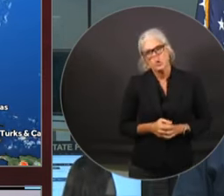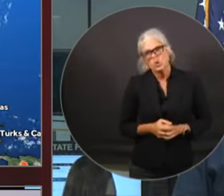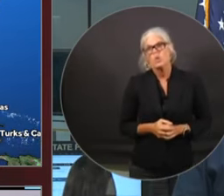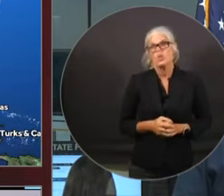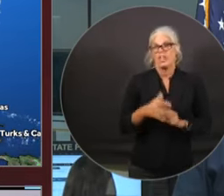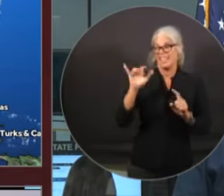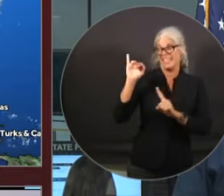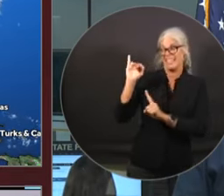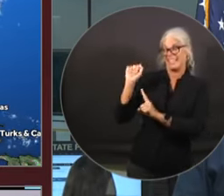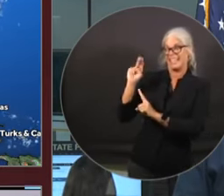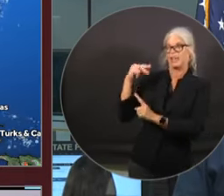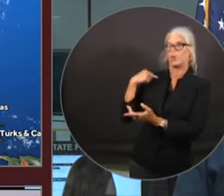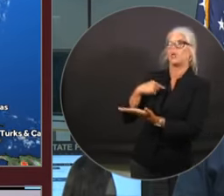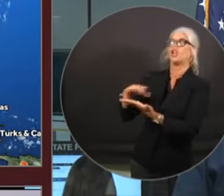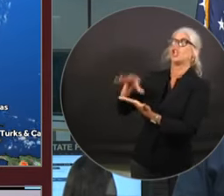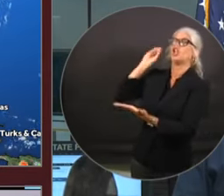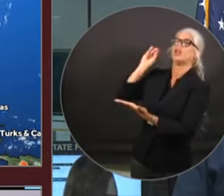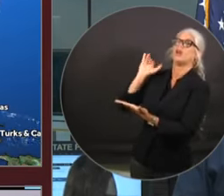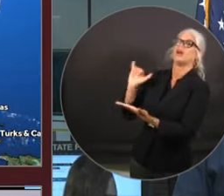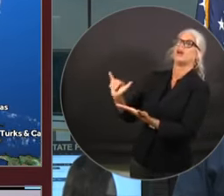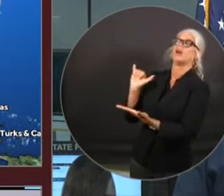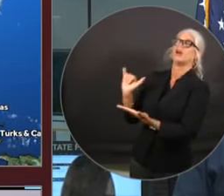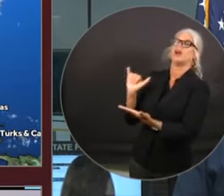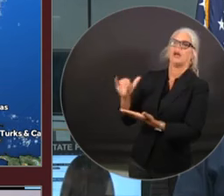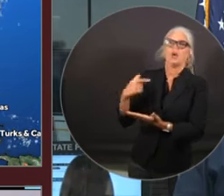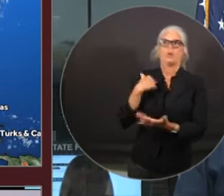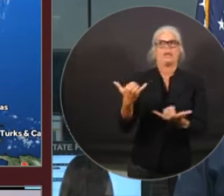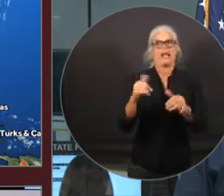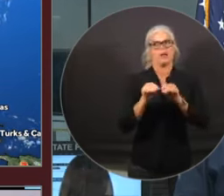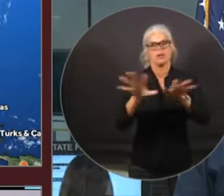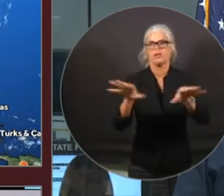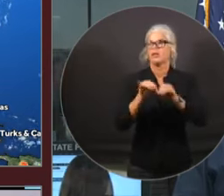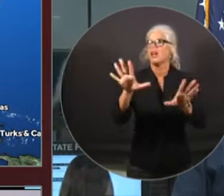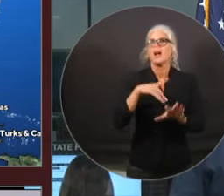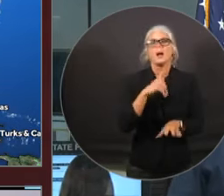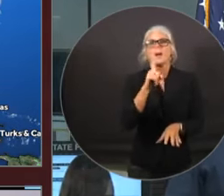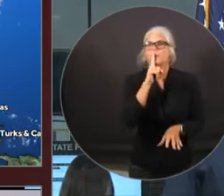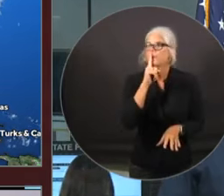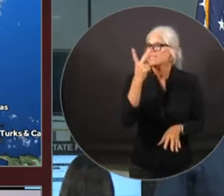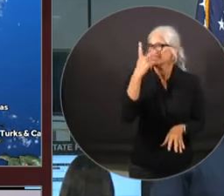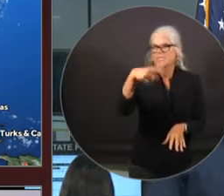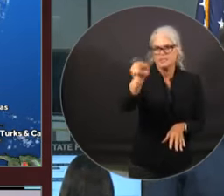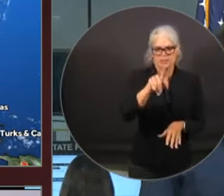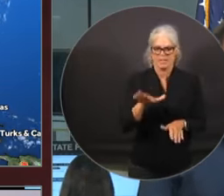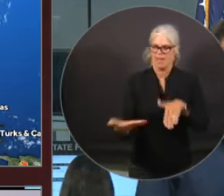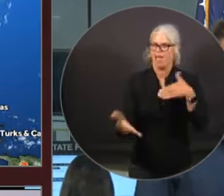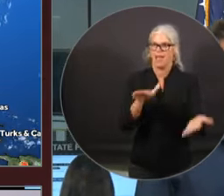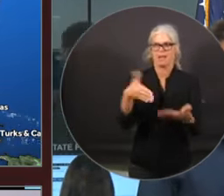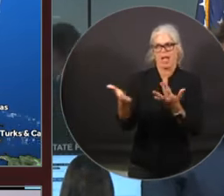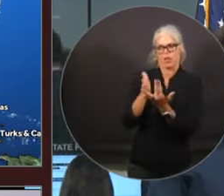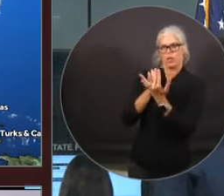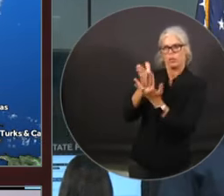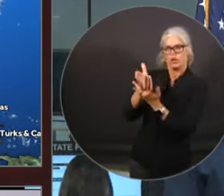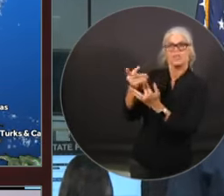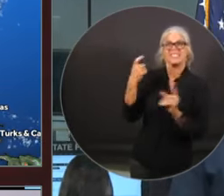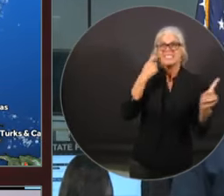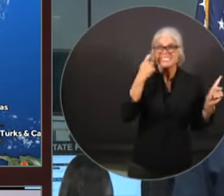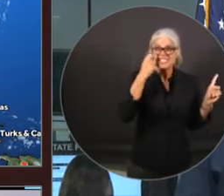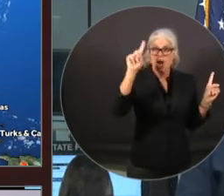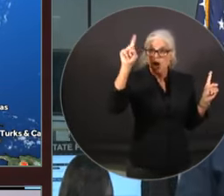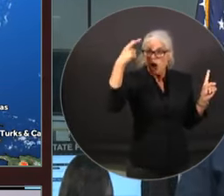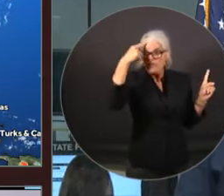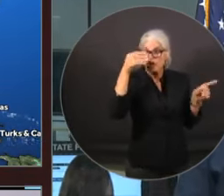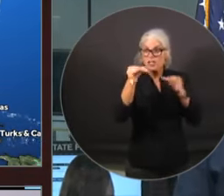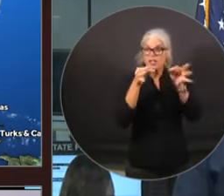on the fatalities related to generators have gone way down. You've already heard the governor talk about 20 feet away from an